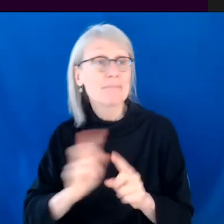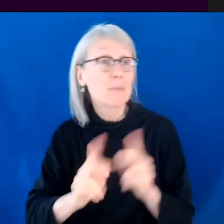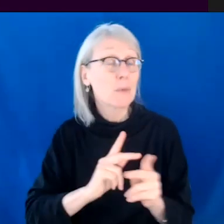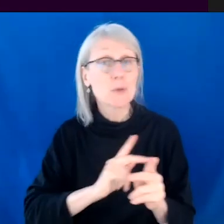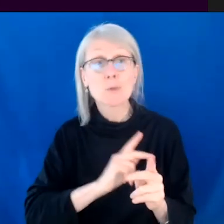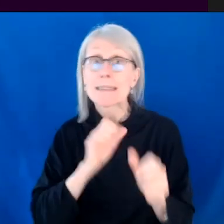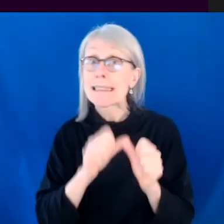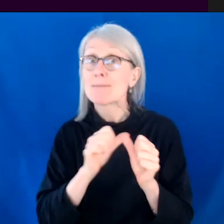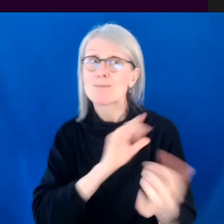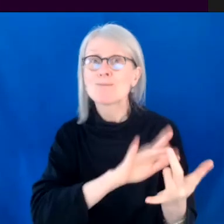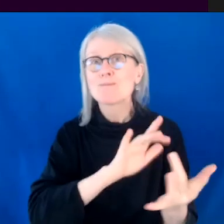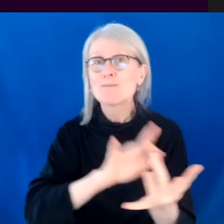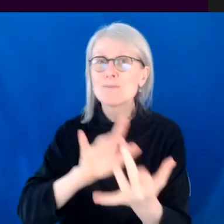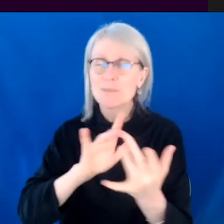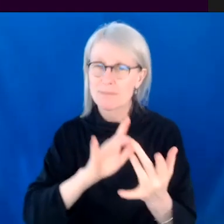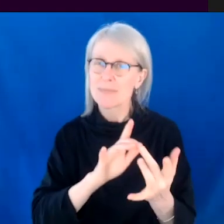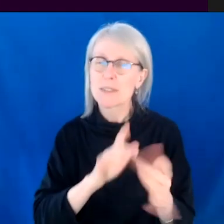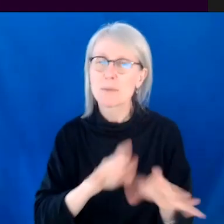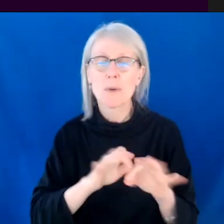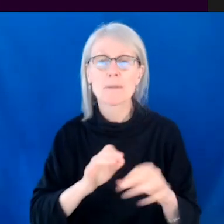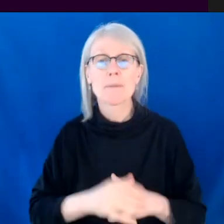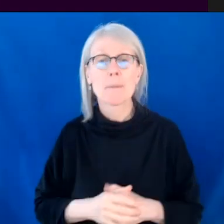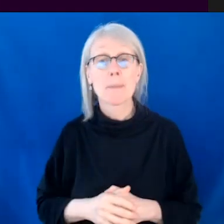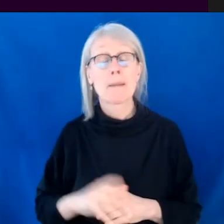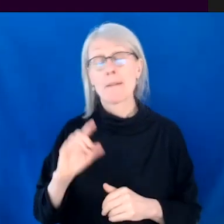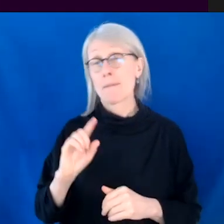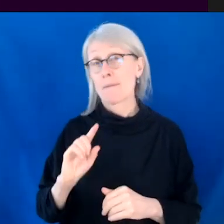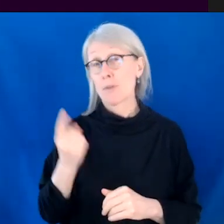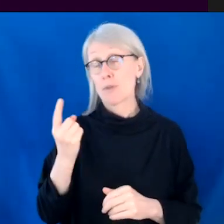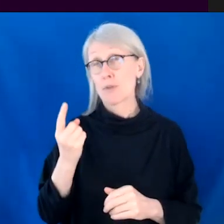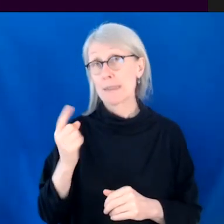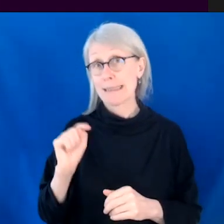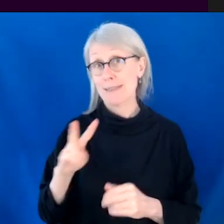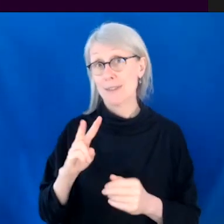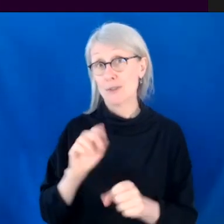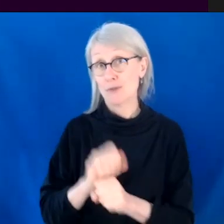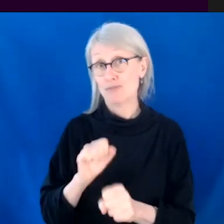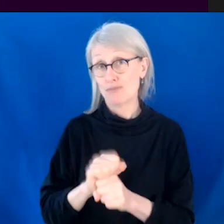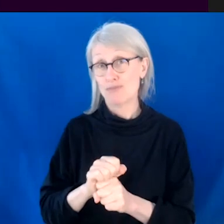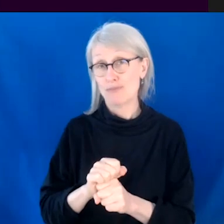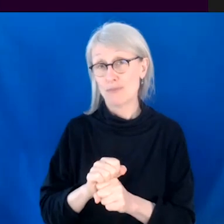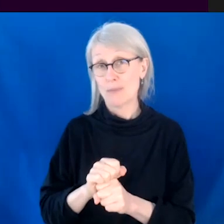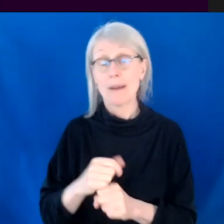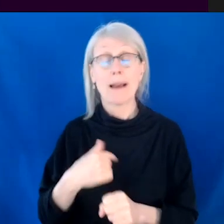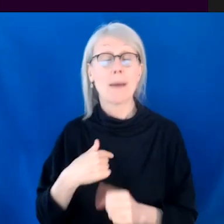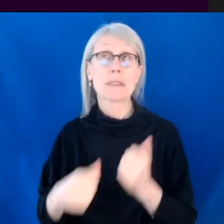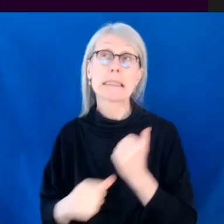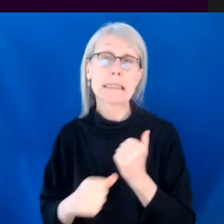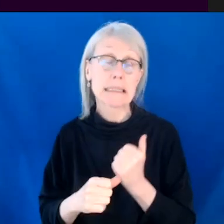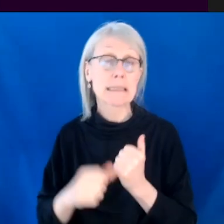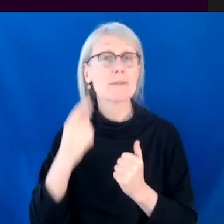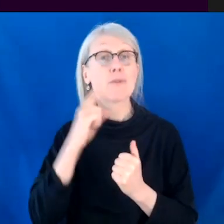Um, I've kept in touch with people the very first job I ever had in television, um, period. I was an assistant to a